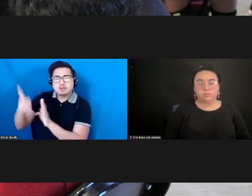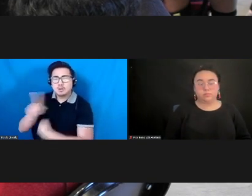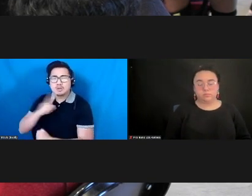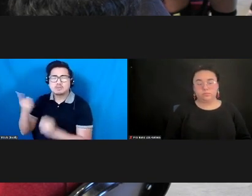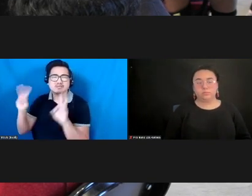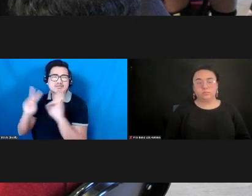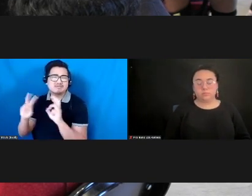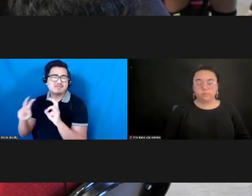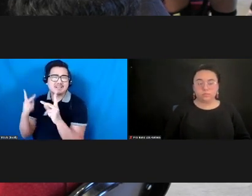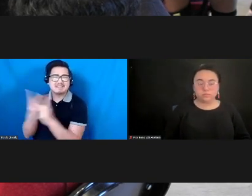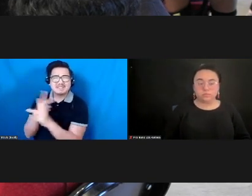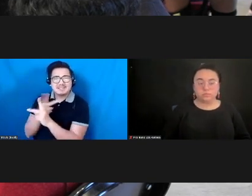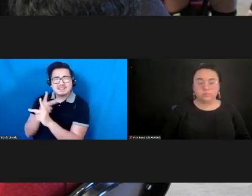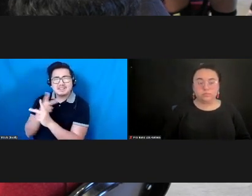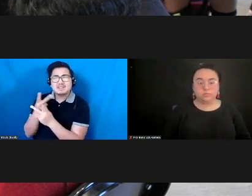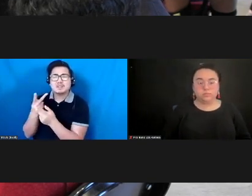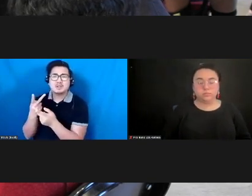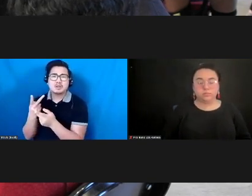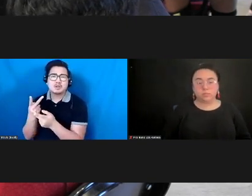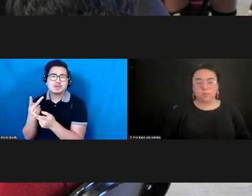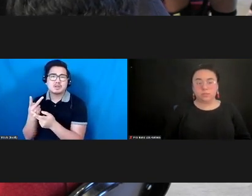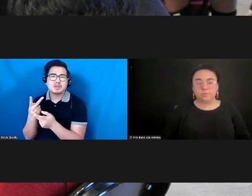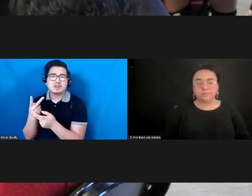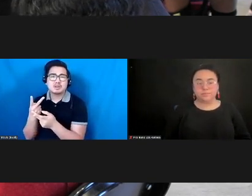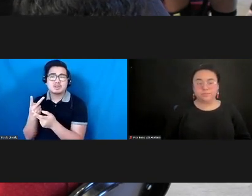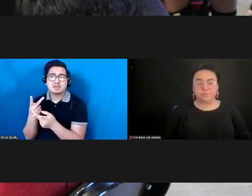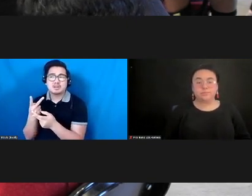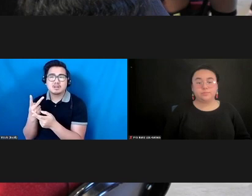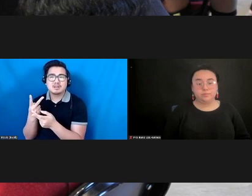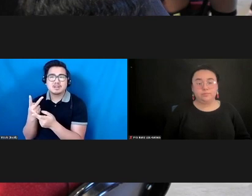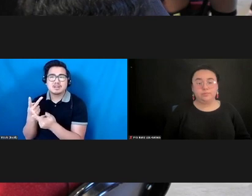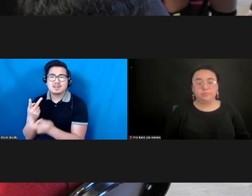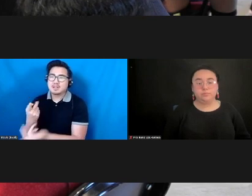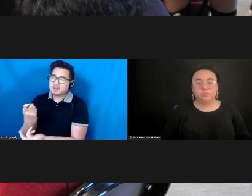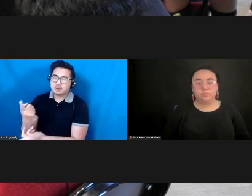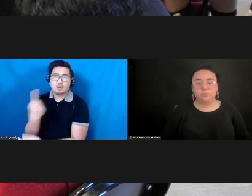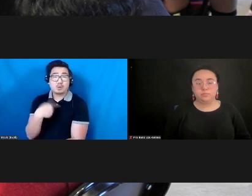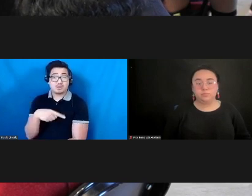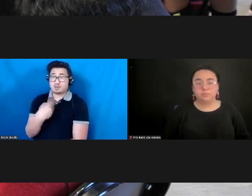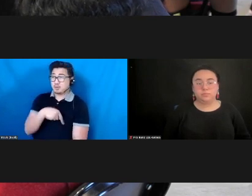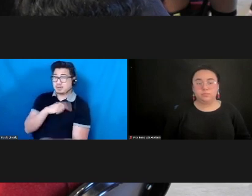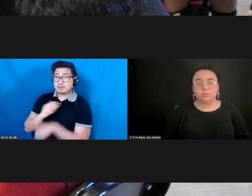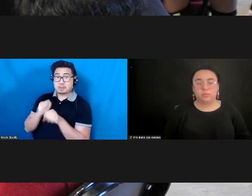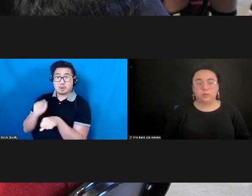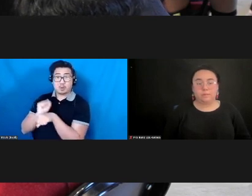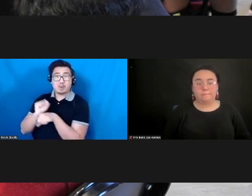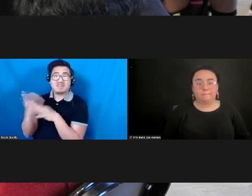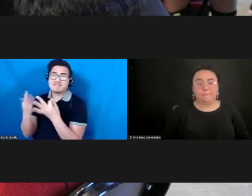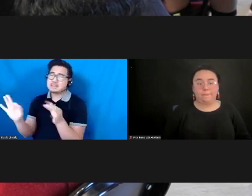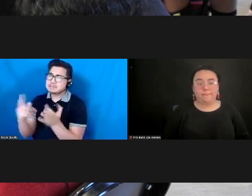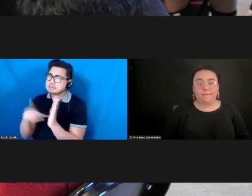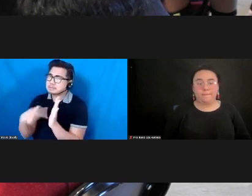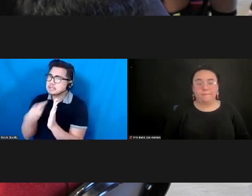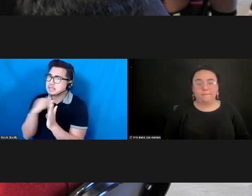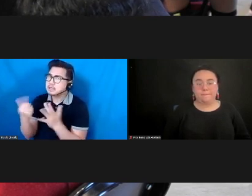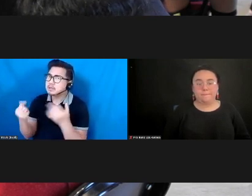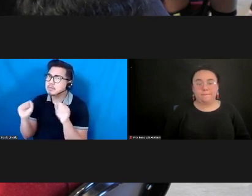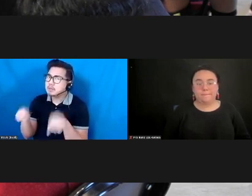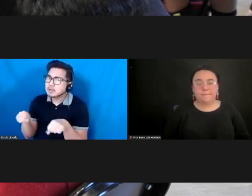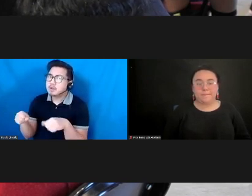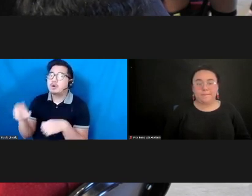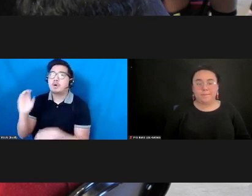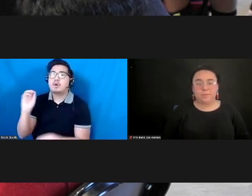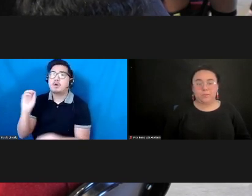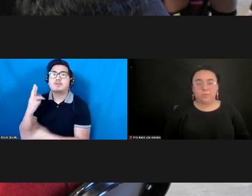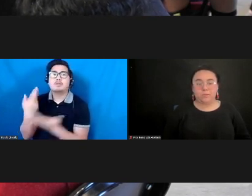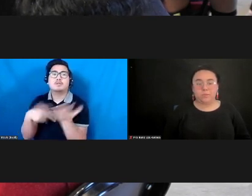at least certain day, we were able to do the whole thing free, but I know that's not possible sometimes, so at least making certain days free. Doing extra community